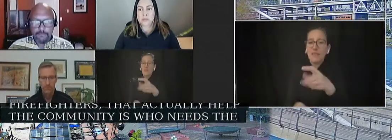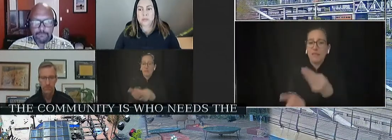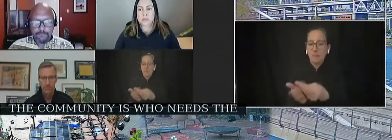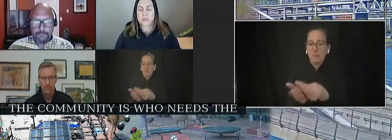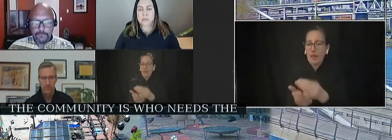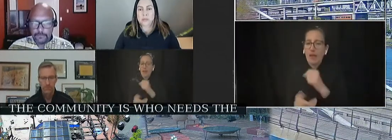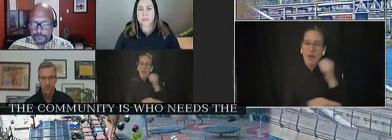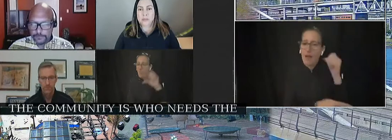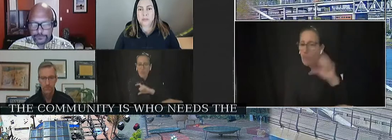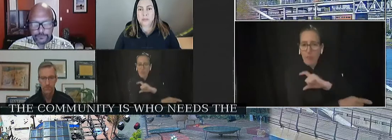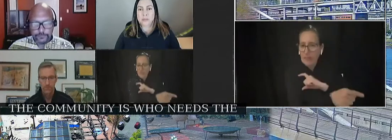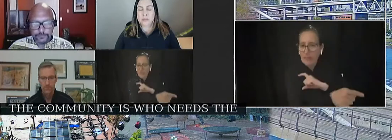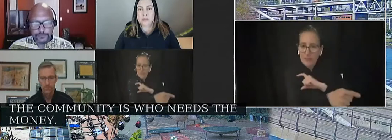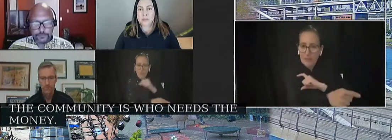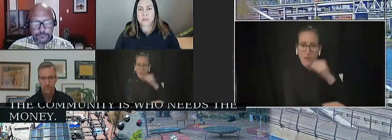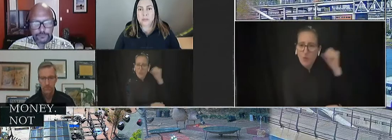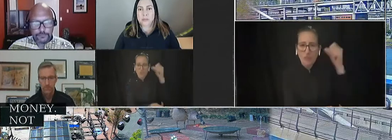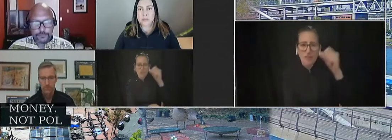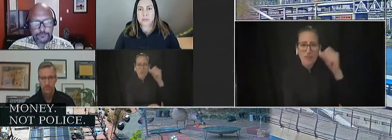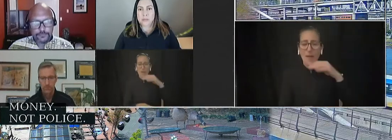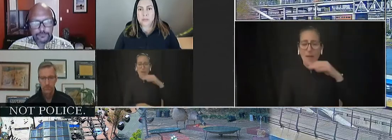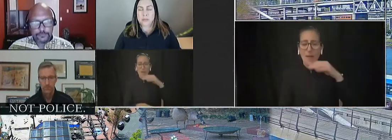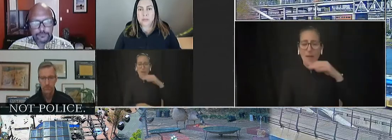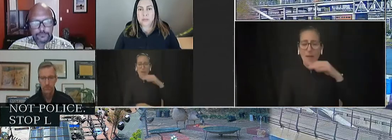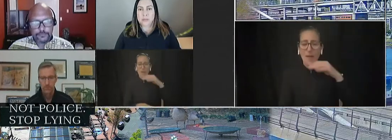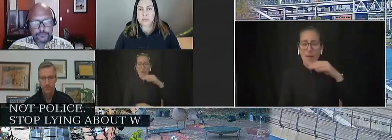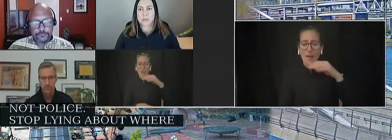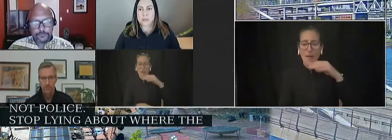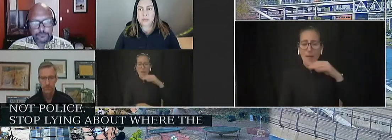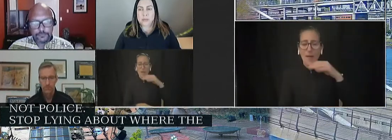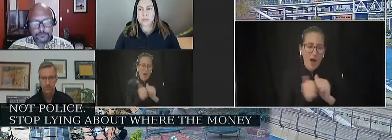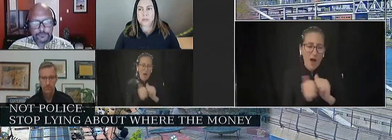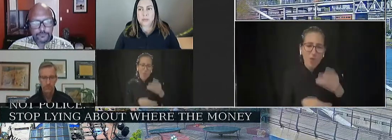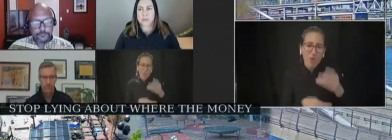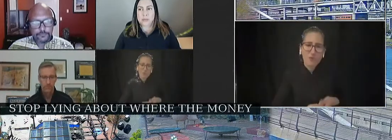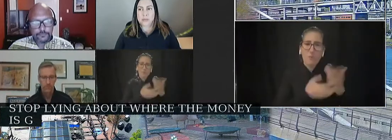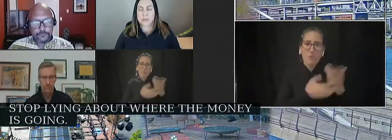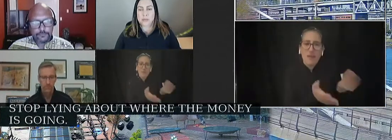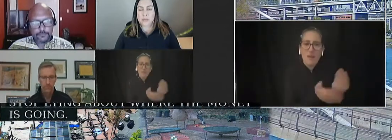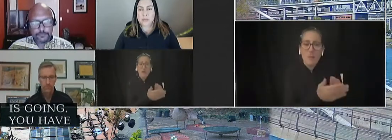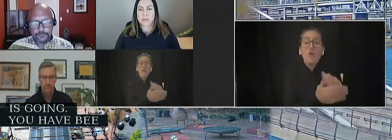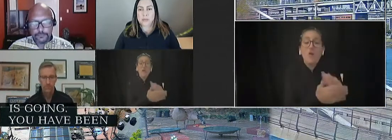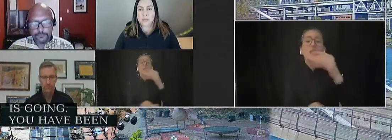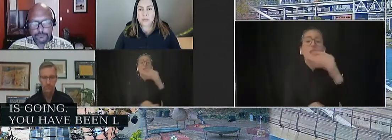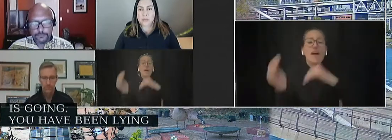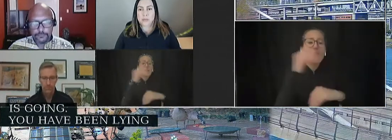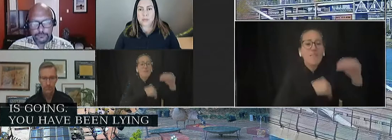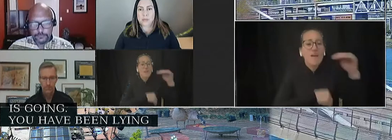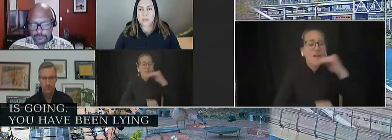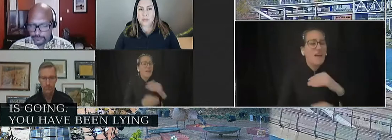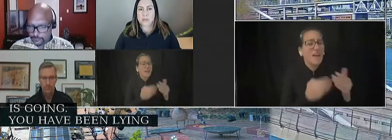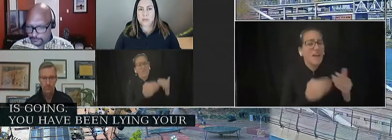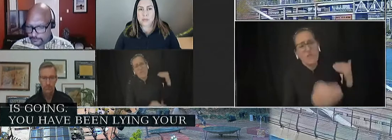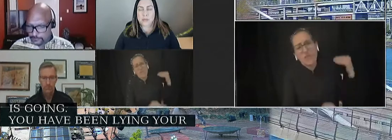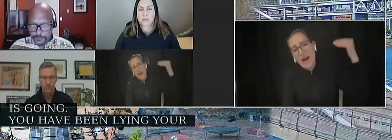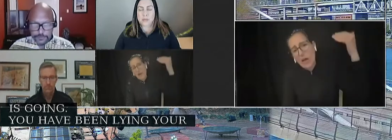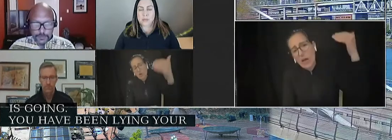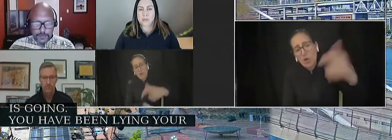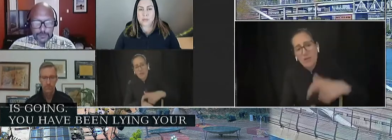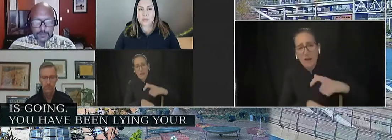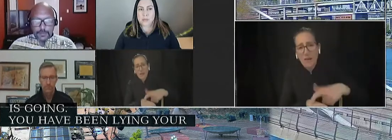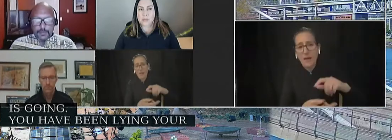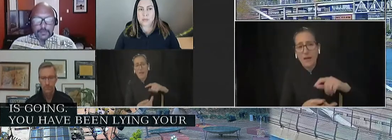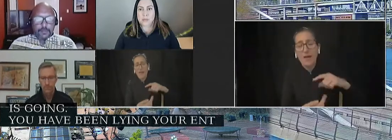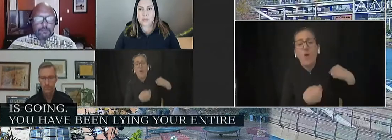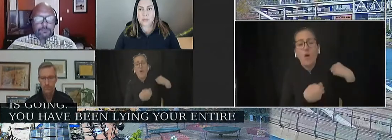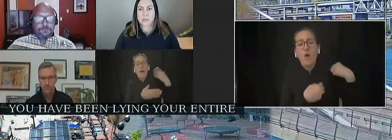Stop lying about the, where the money is going. You've been lying your entire time over